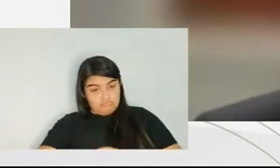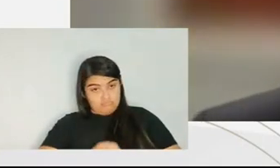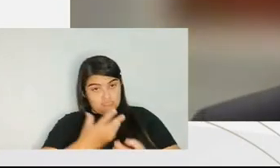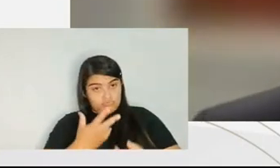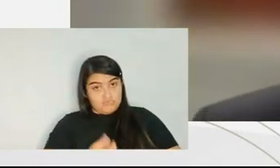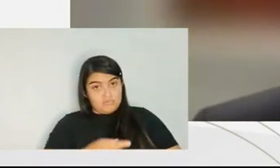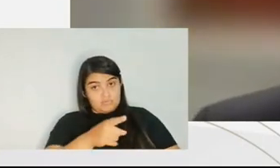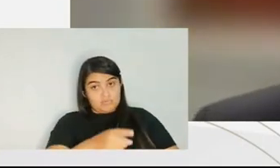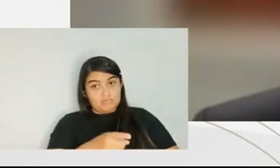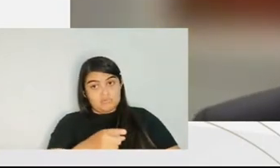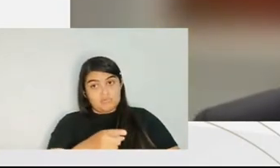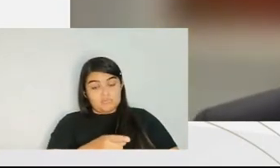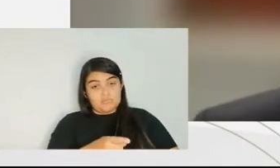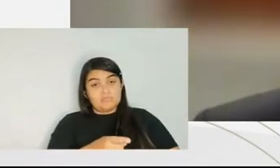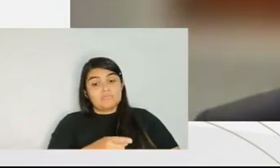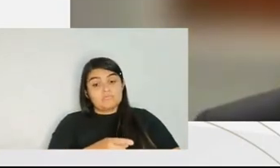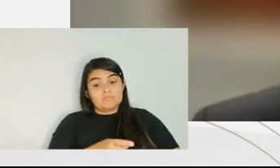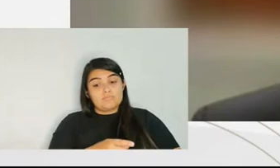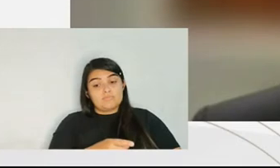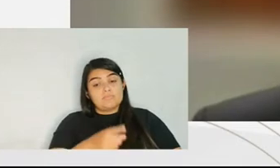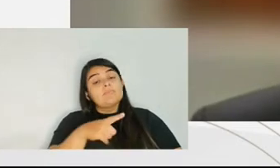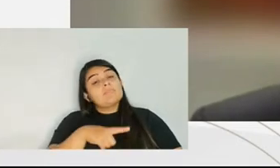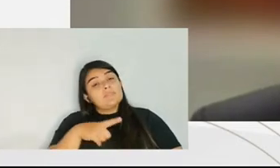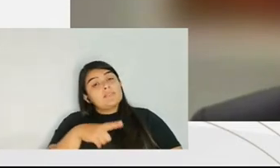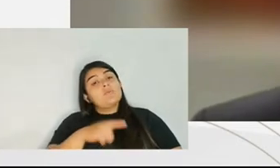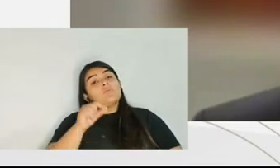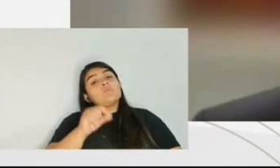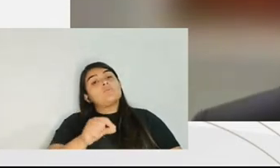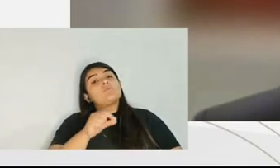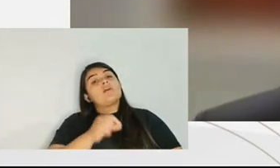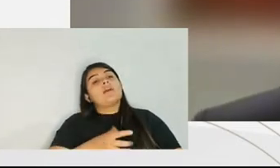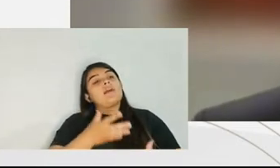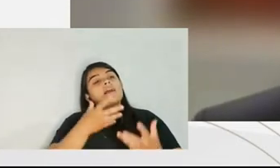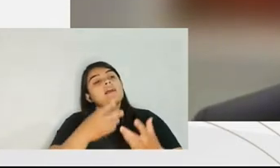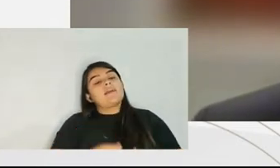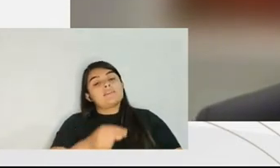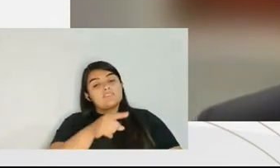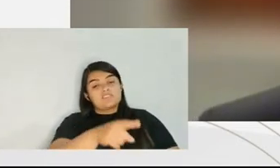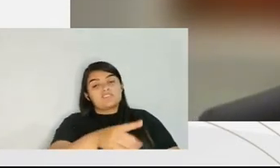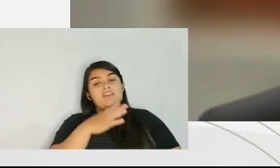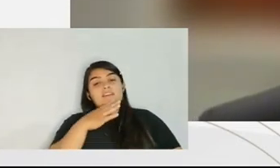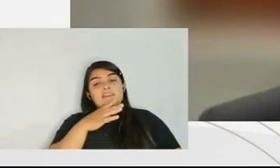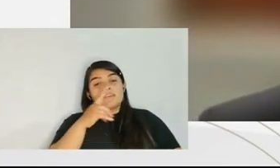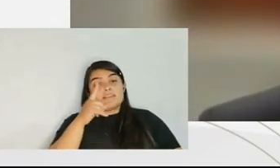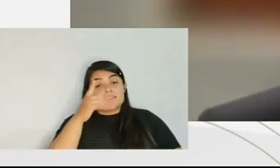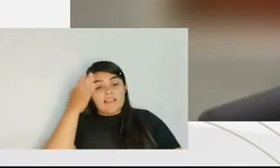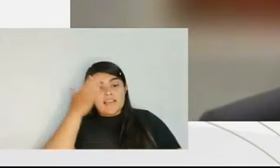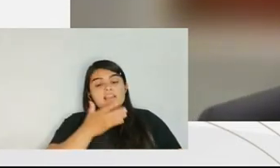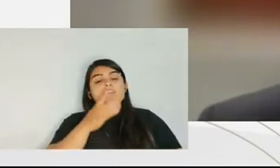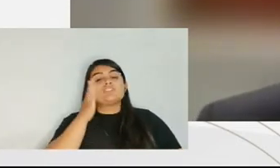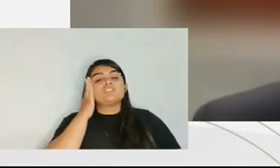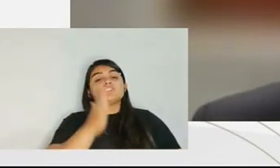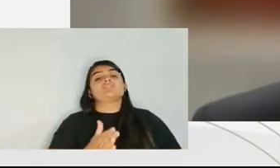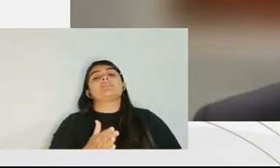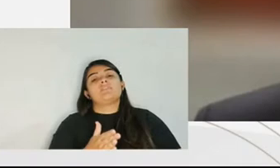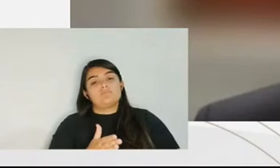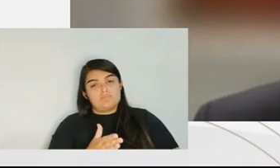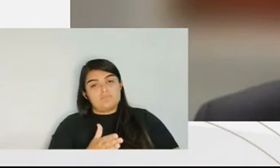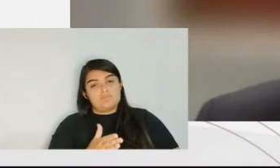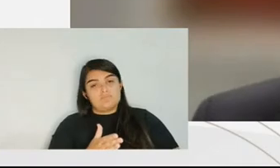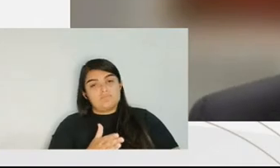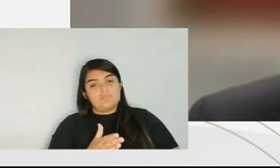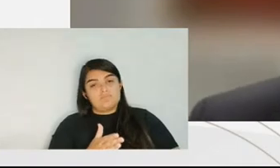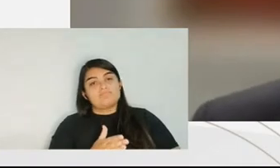is a confession and a renunciation to the proof, there is an immediate